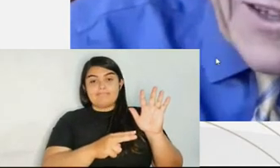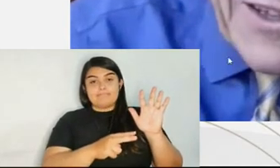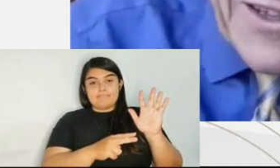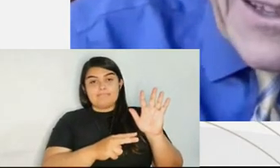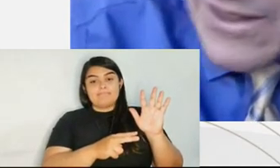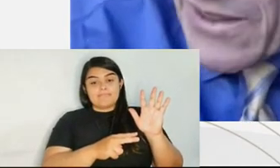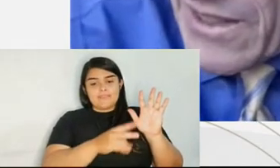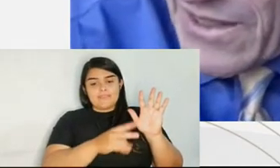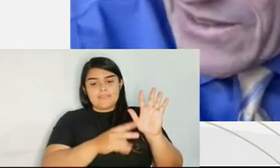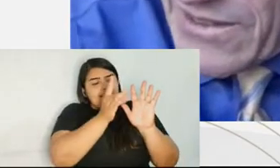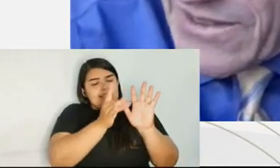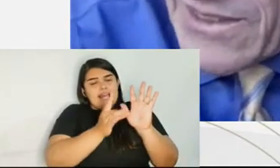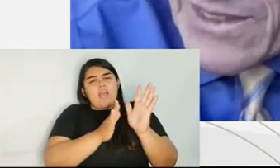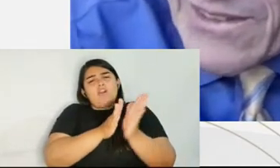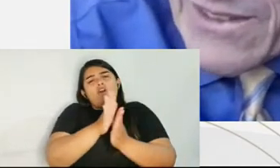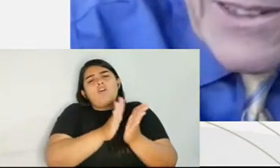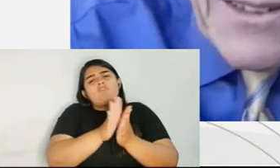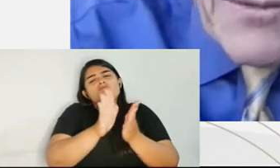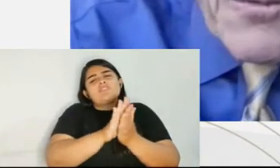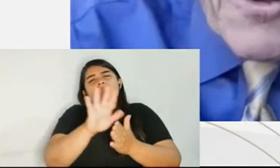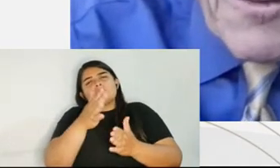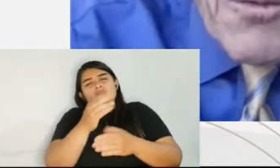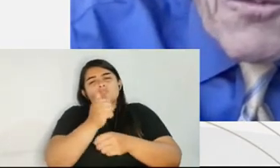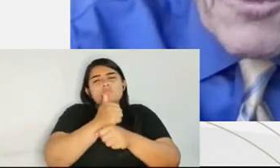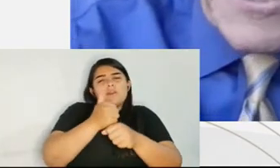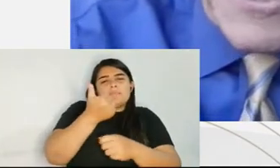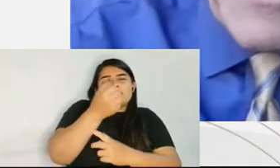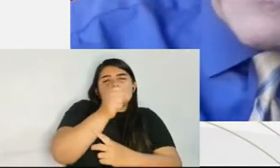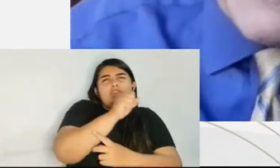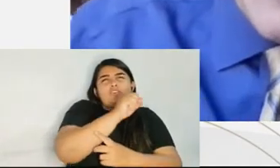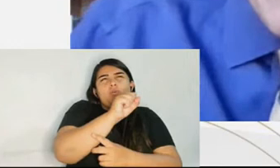1843.